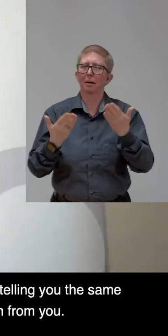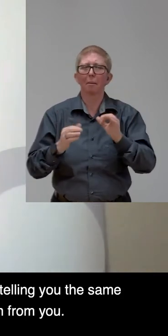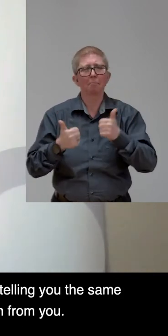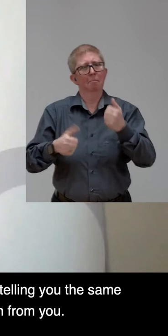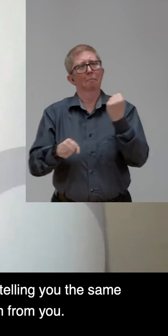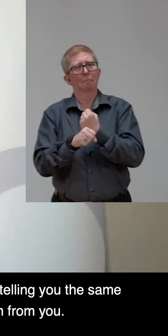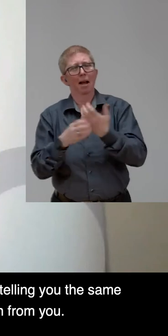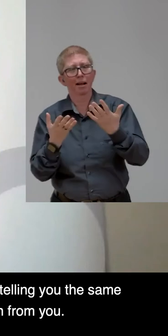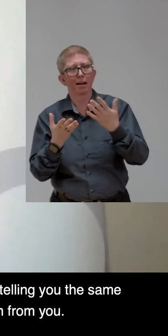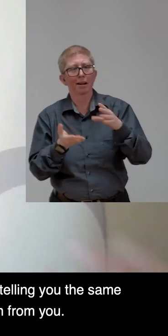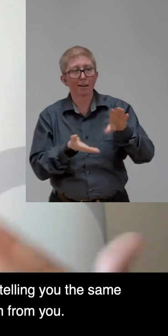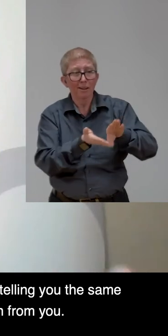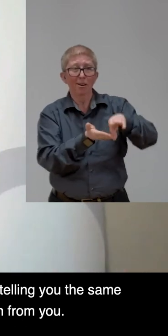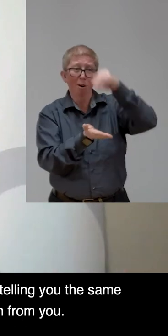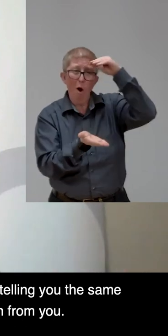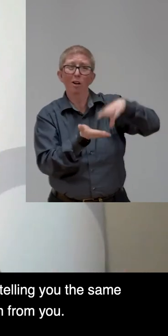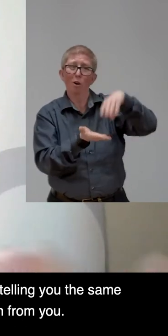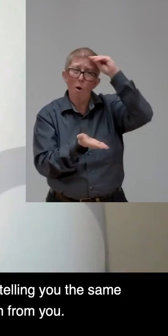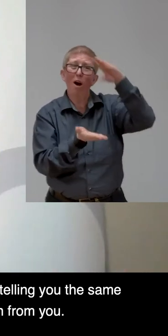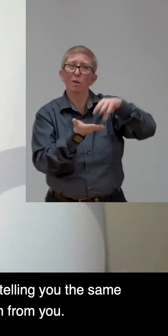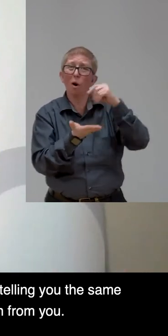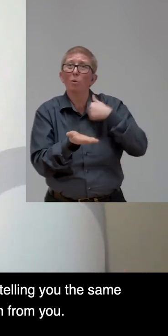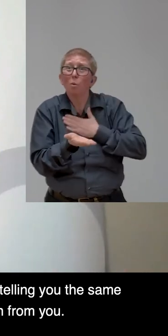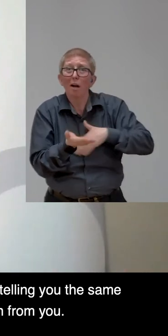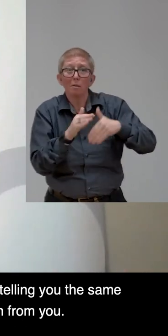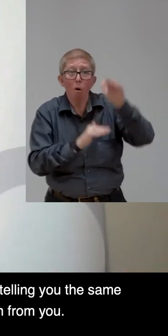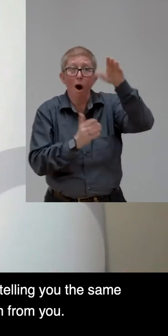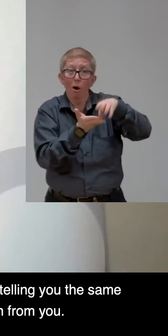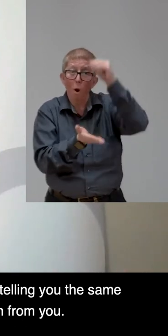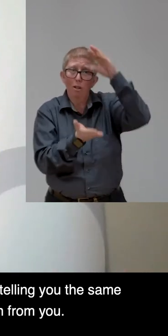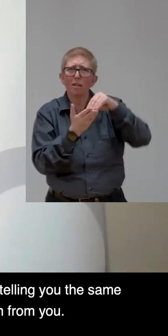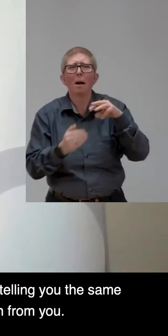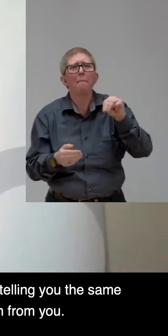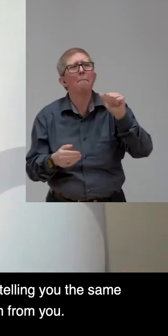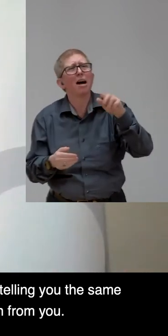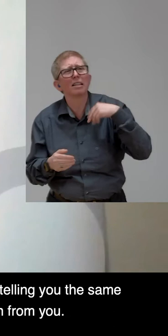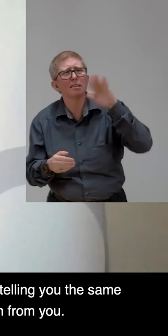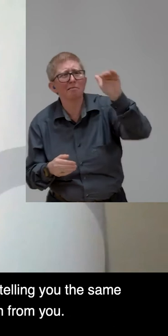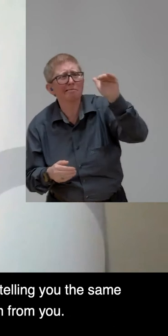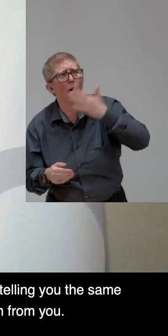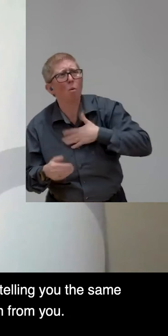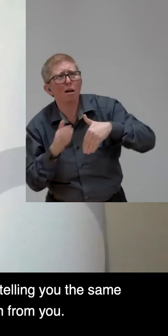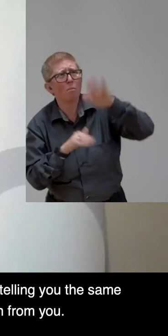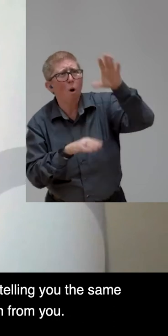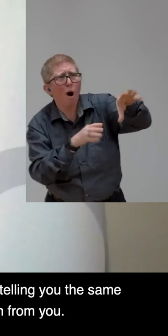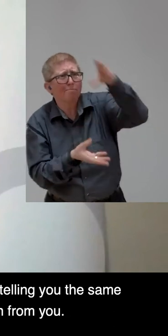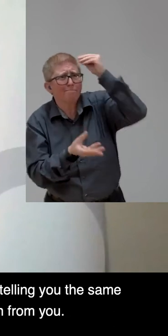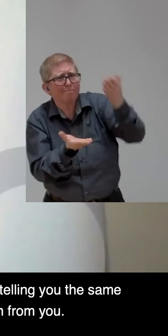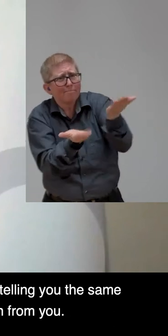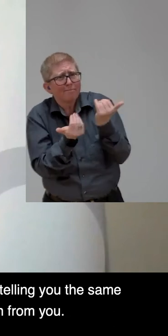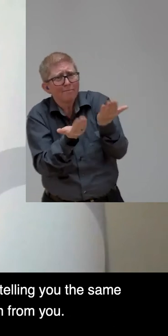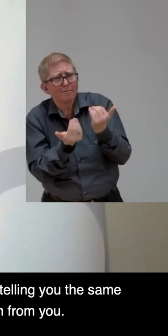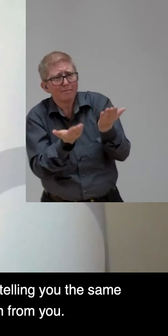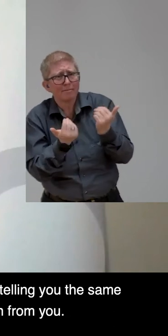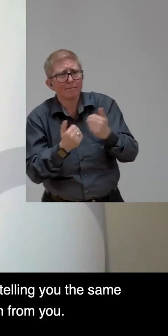were just saying, Martin, we want, we would like to learn from you. I'm telling you the same thing. We, what we thought